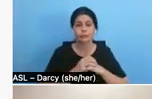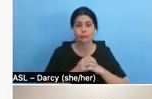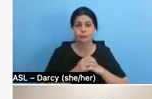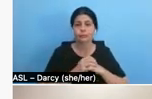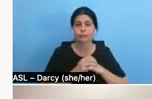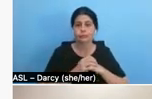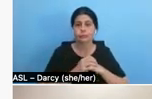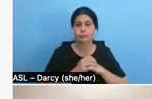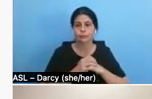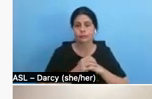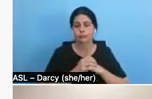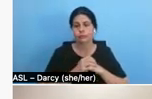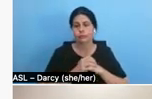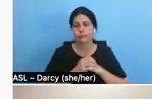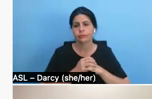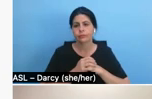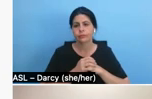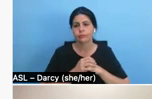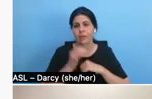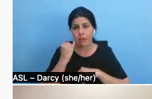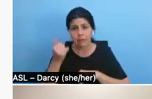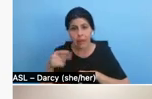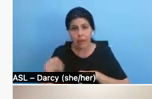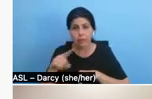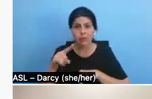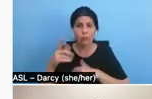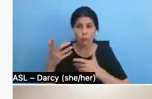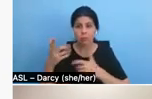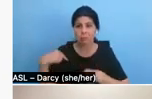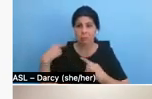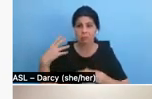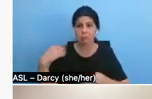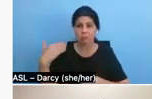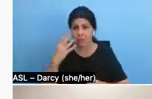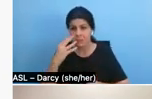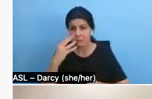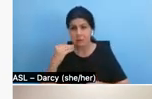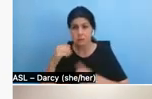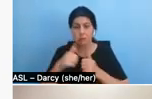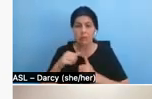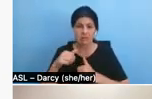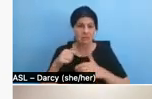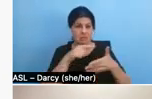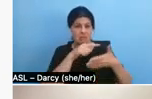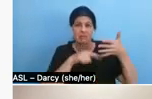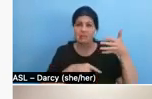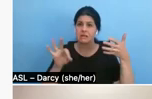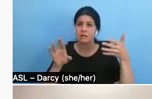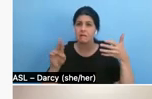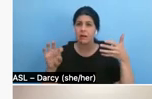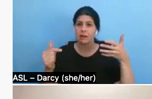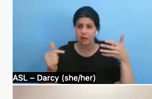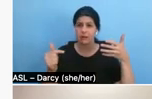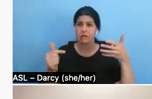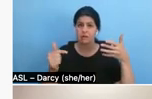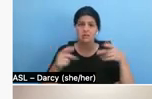you know, if anybody in chat has had any experience with any of these funding sources. So first of all, I'm going to